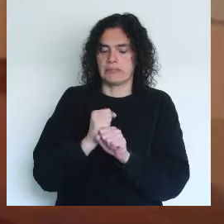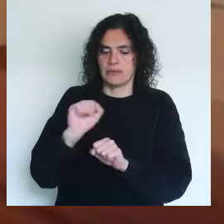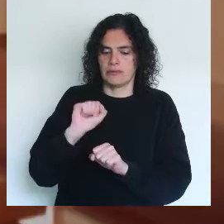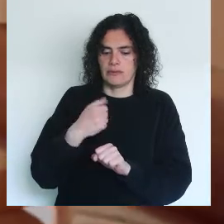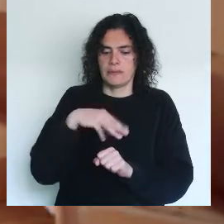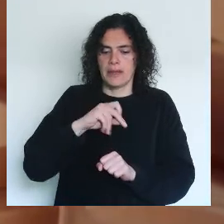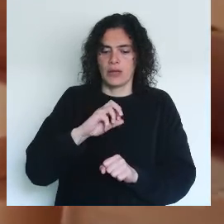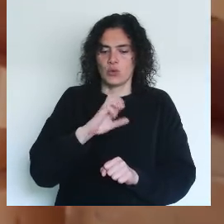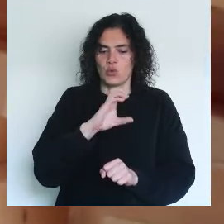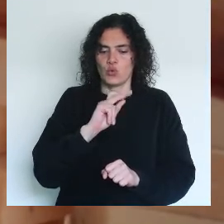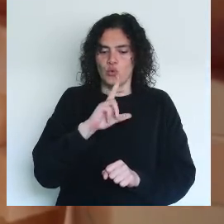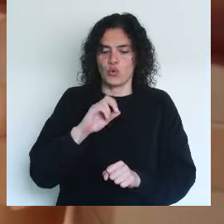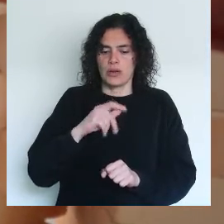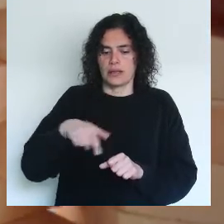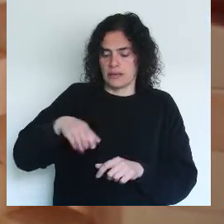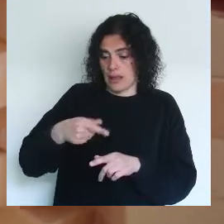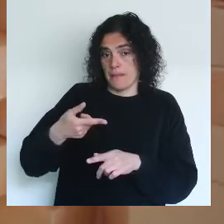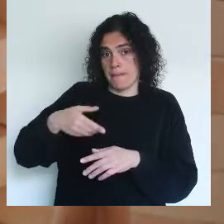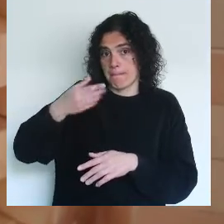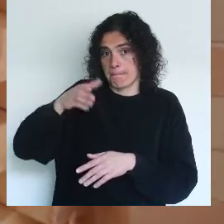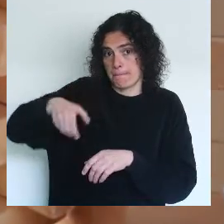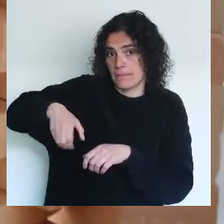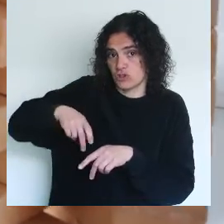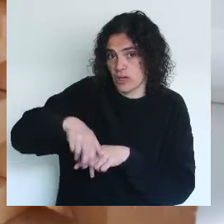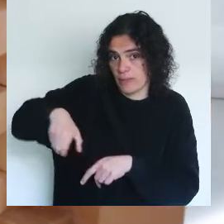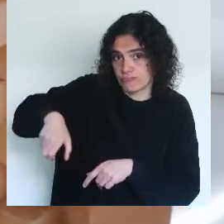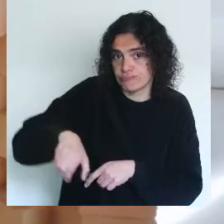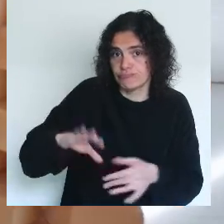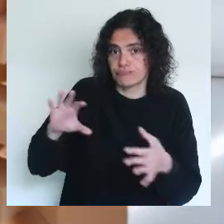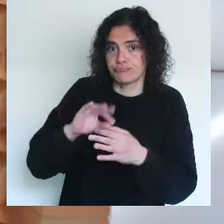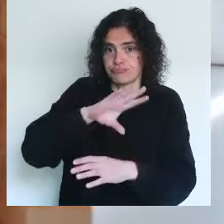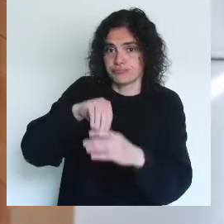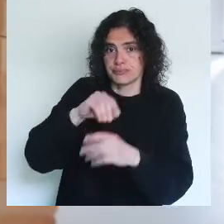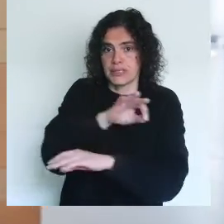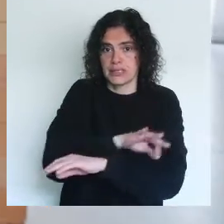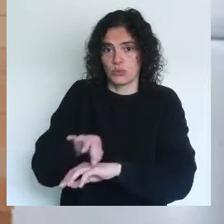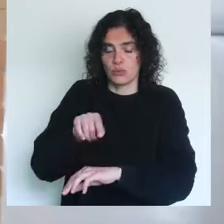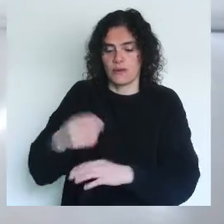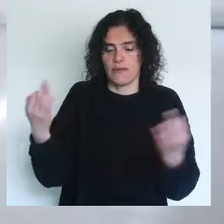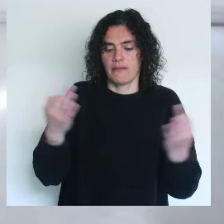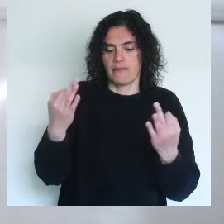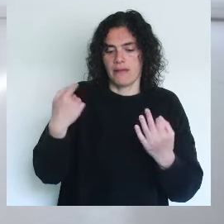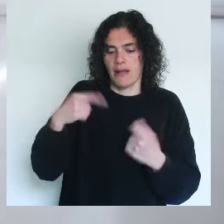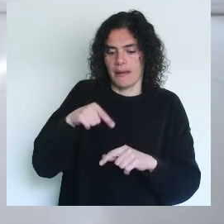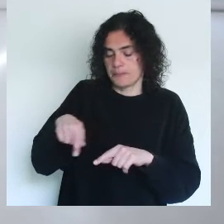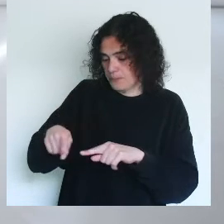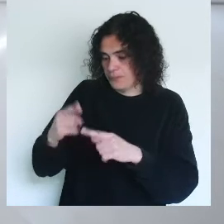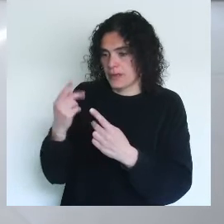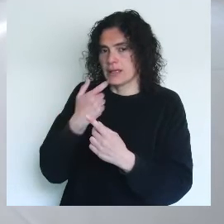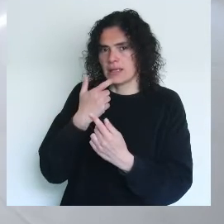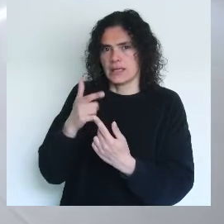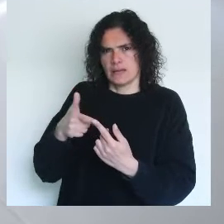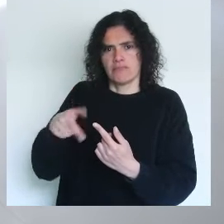work called Mains Courantes, Corre Mau, this element of architecture that actually runs